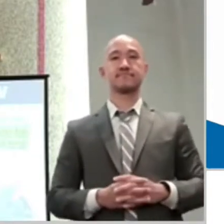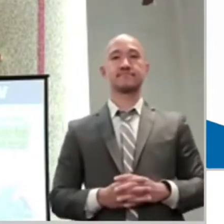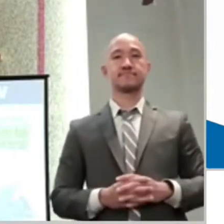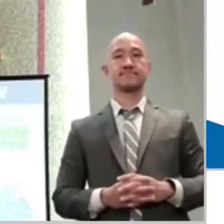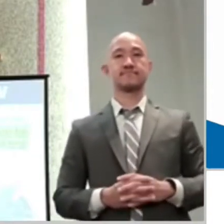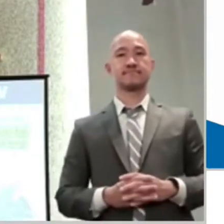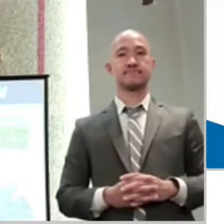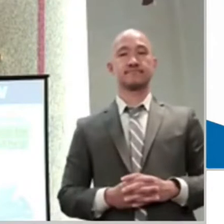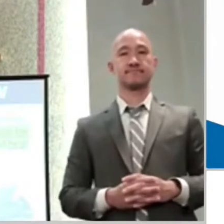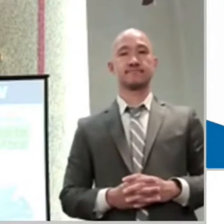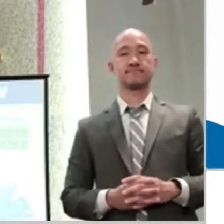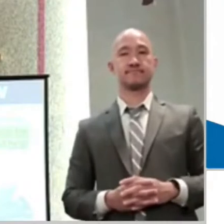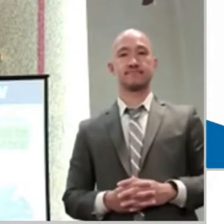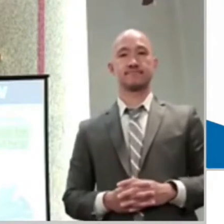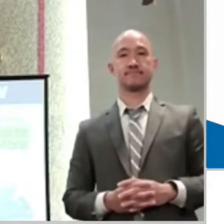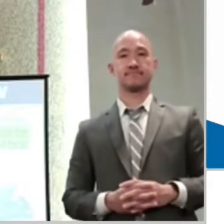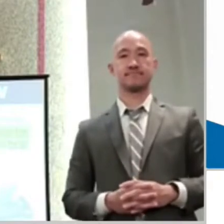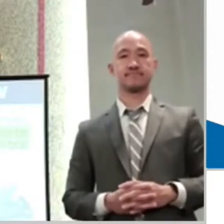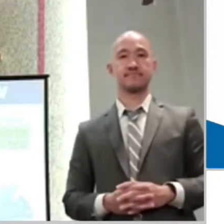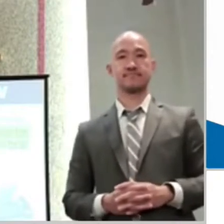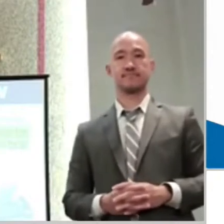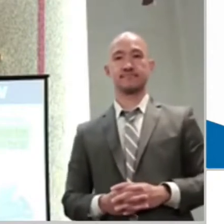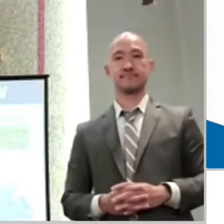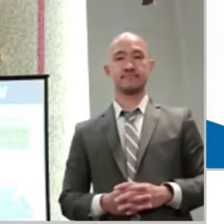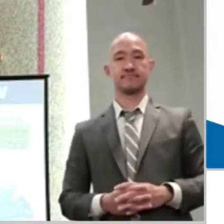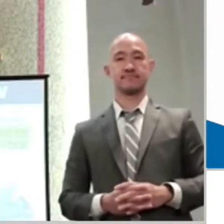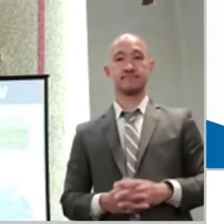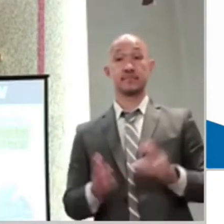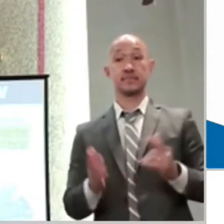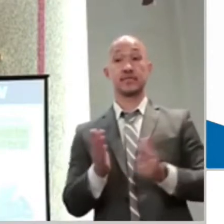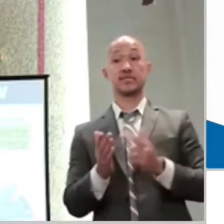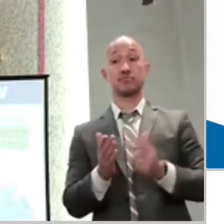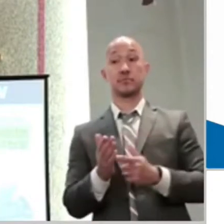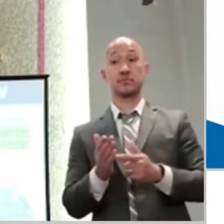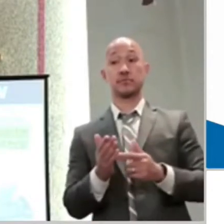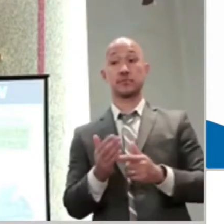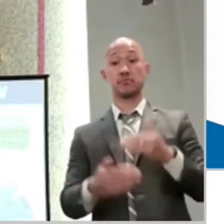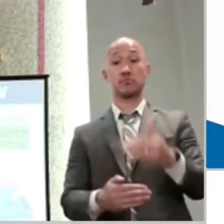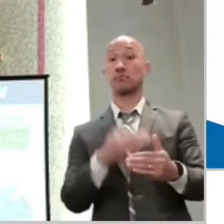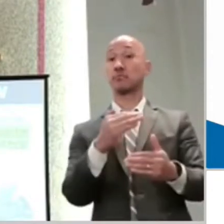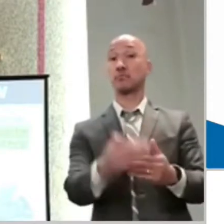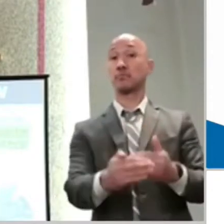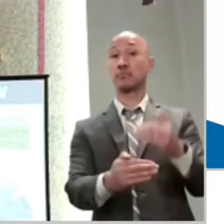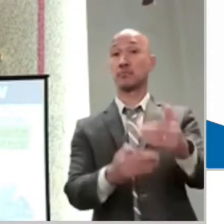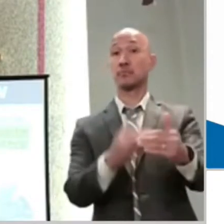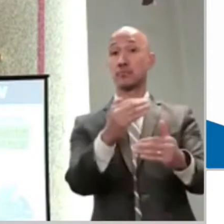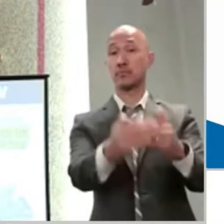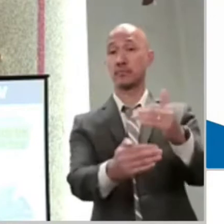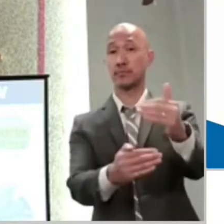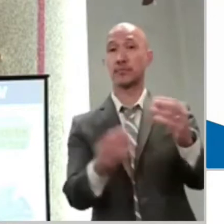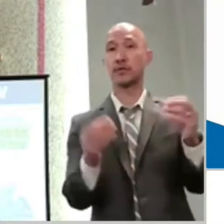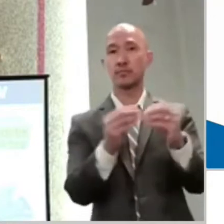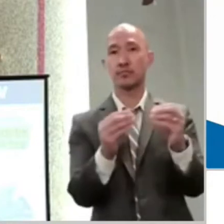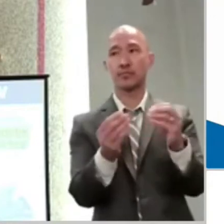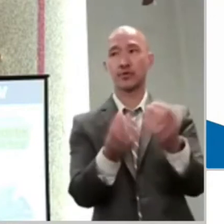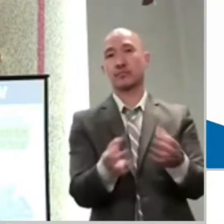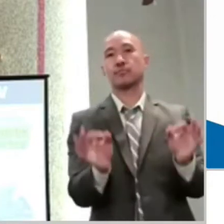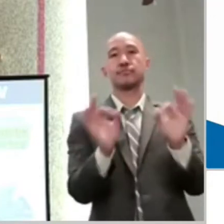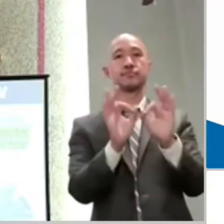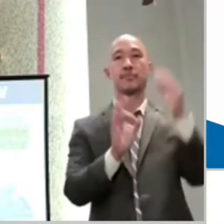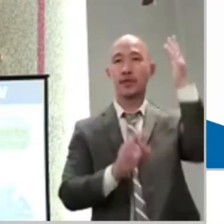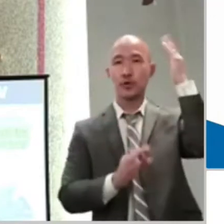But it's the journey that is meaningful. Yeah, and of course, the destination in heaven, not knocking that. That